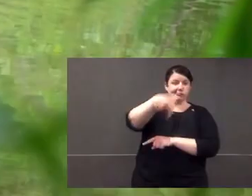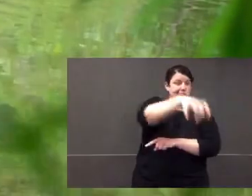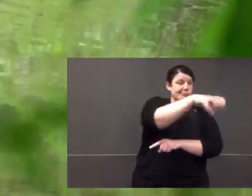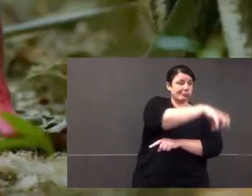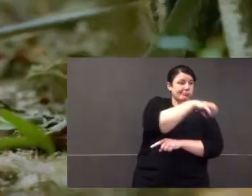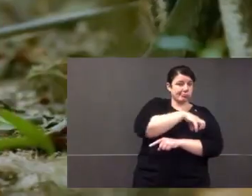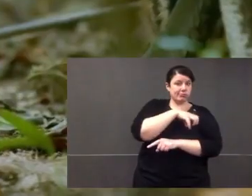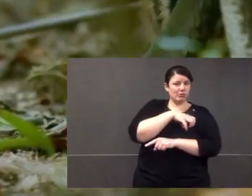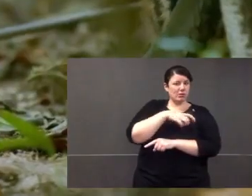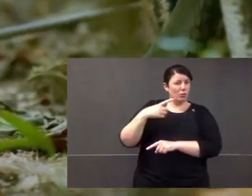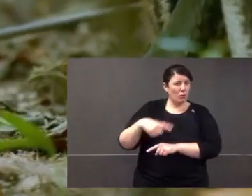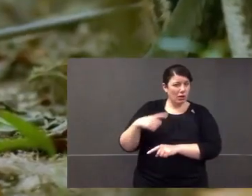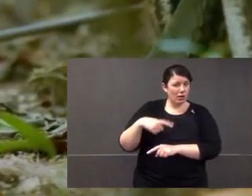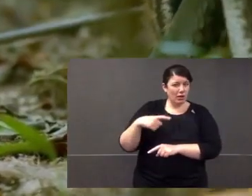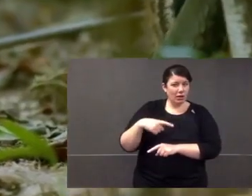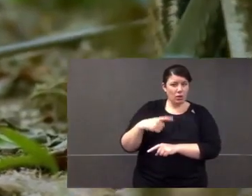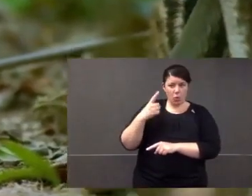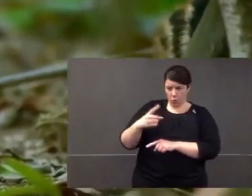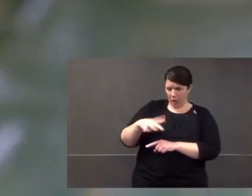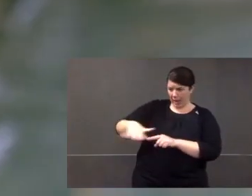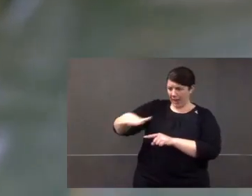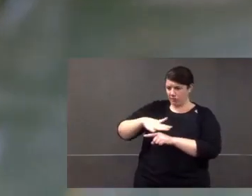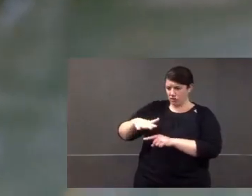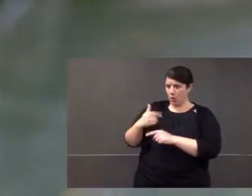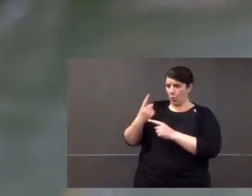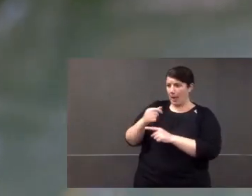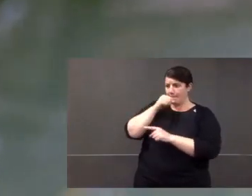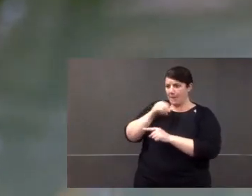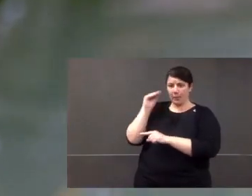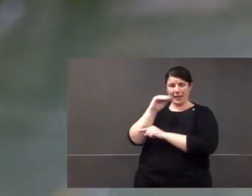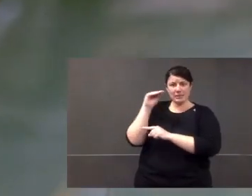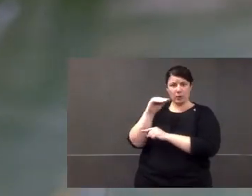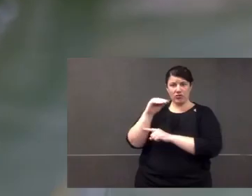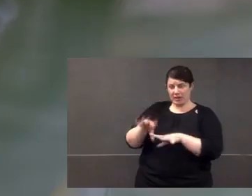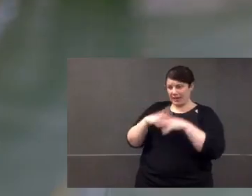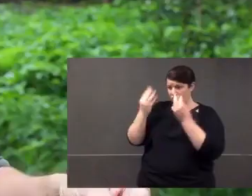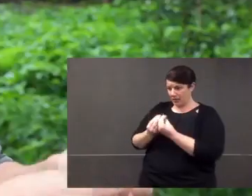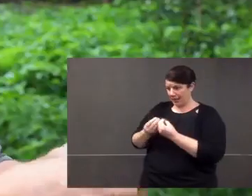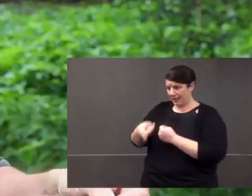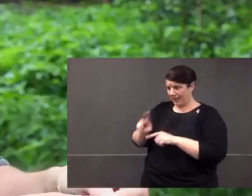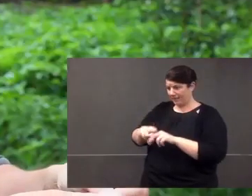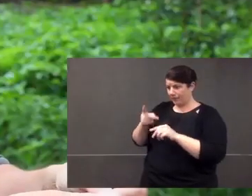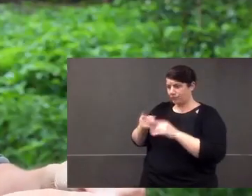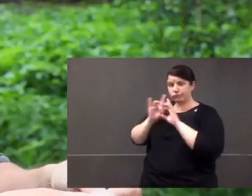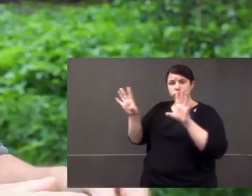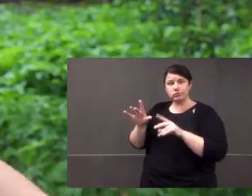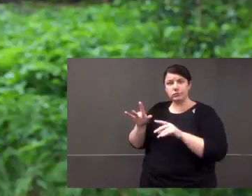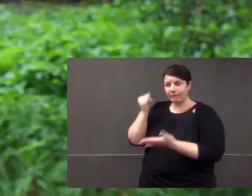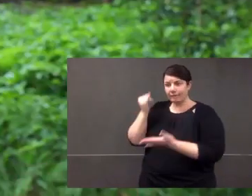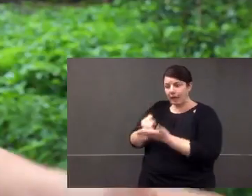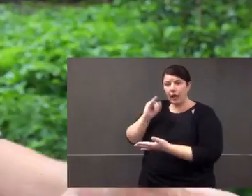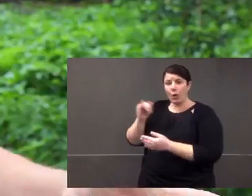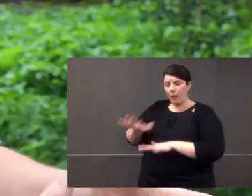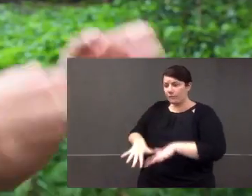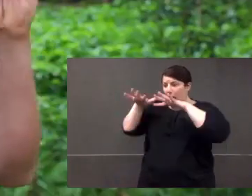her, representing her genetics is really important. Why would she lay all of her eggs in one male's nest and